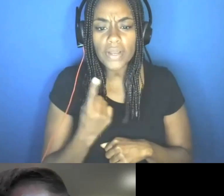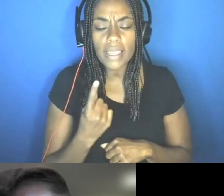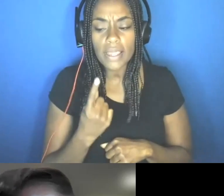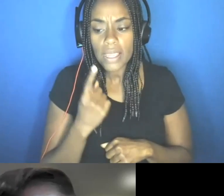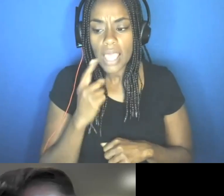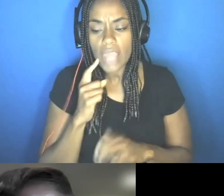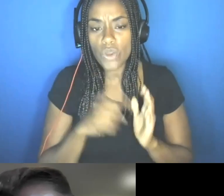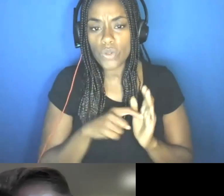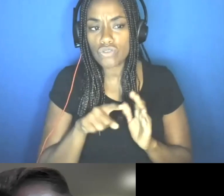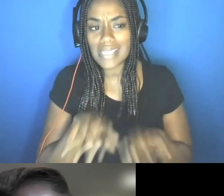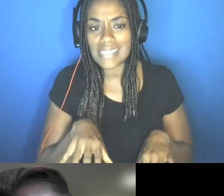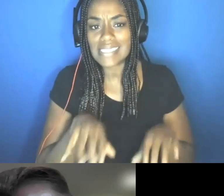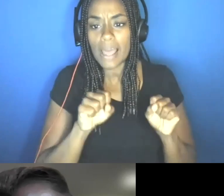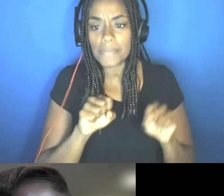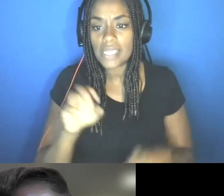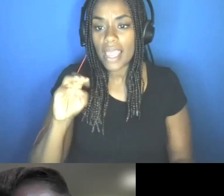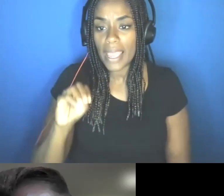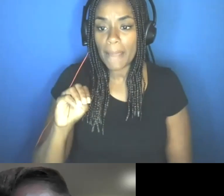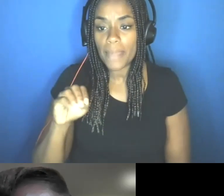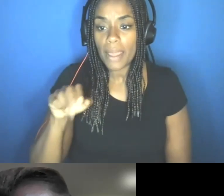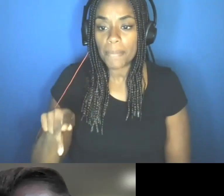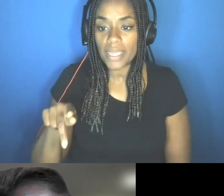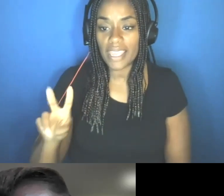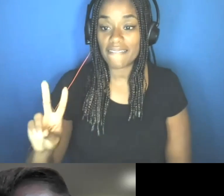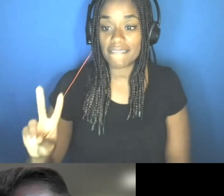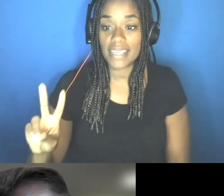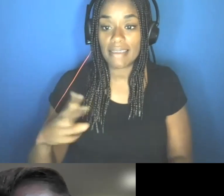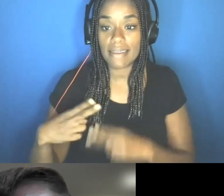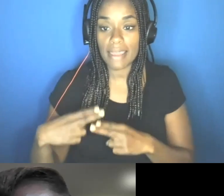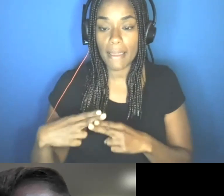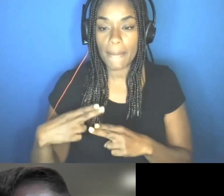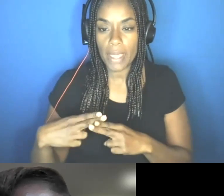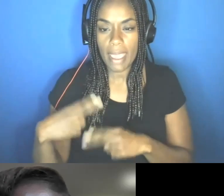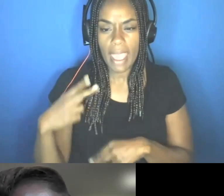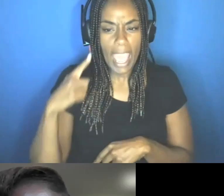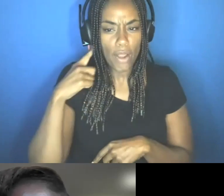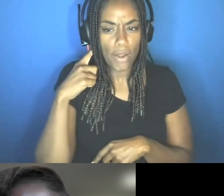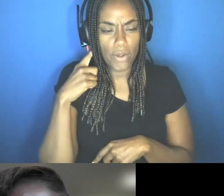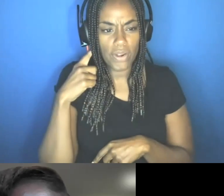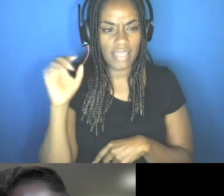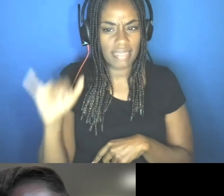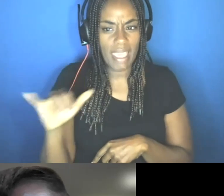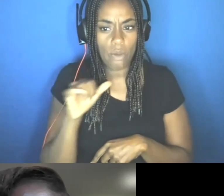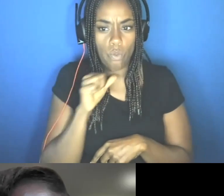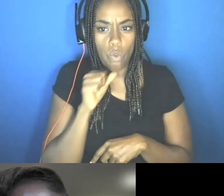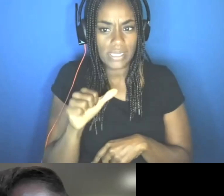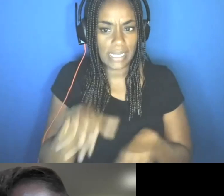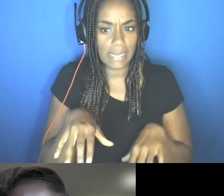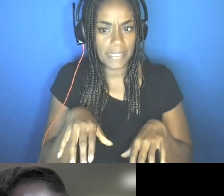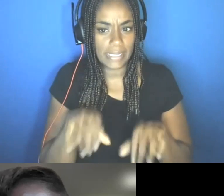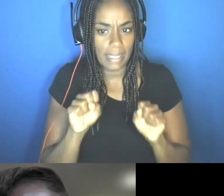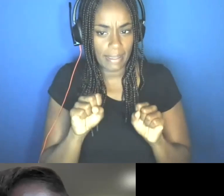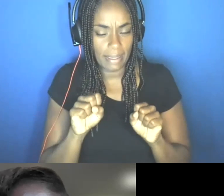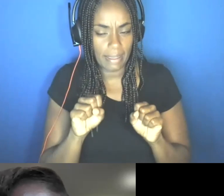adopted the MPV name. I did hear at one time that that wasn't going to be adopted and rather